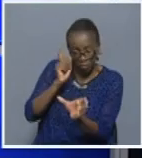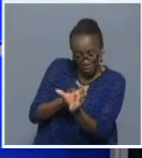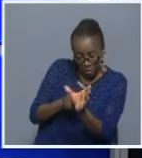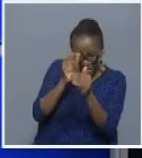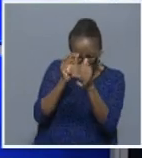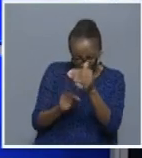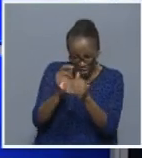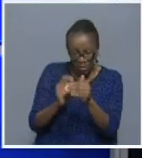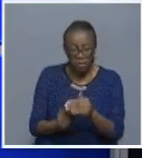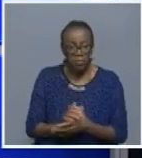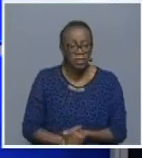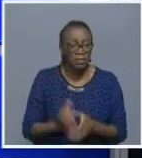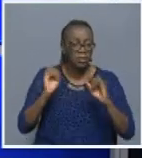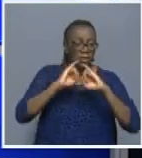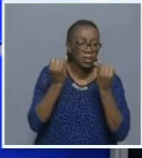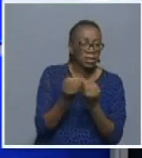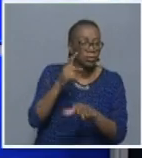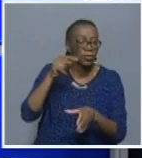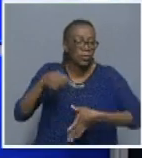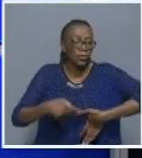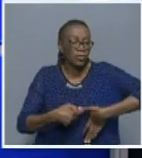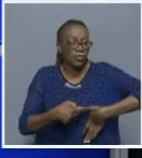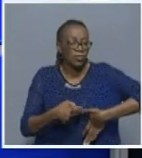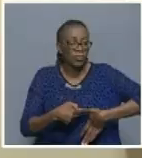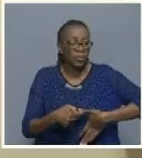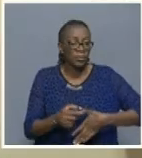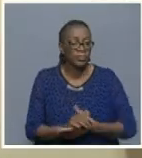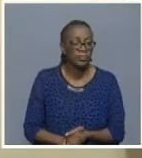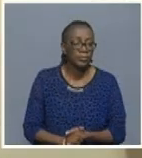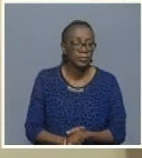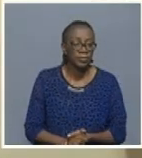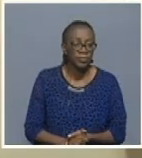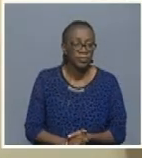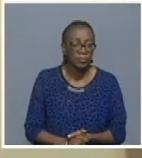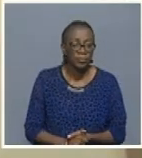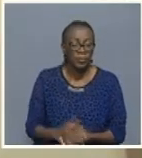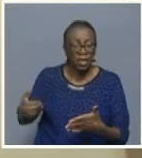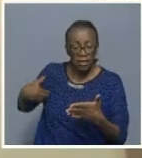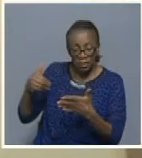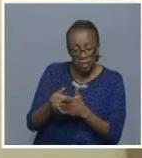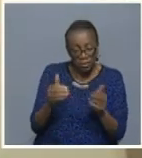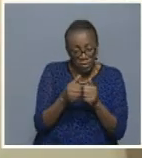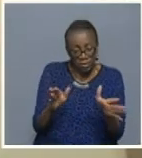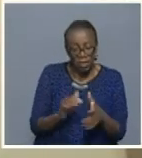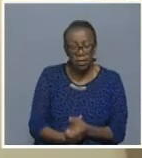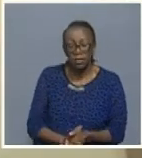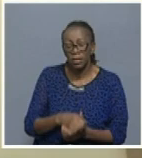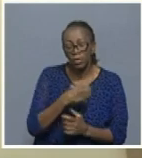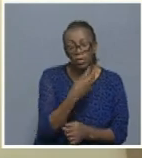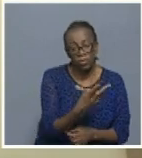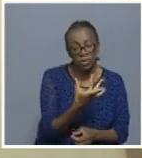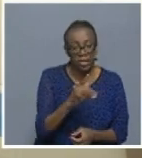Thank you. Thank Since we start with the operation on the 28th of March, there's total